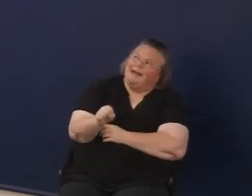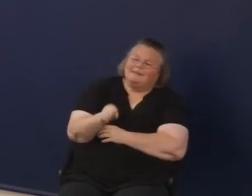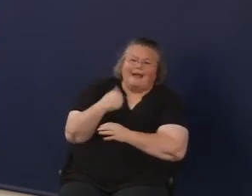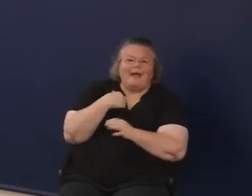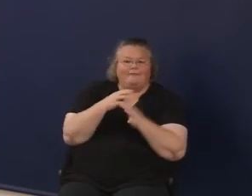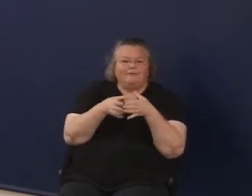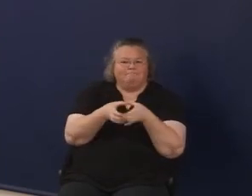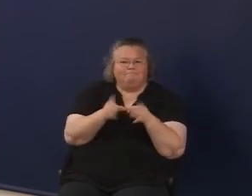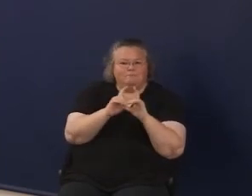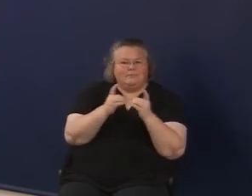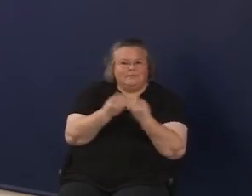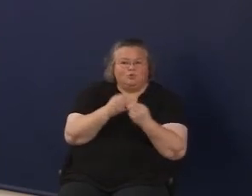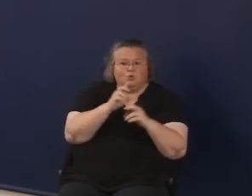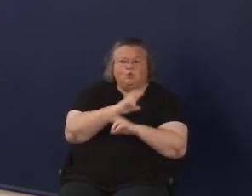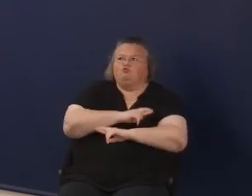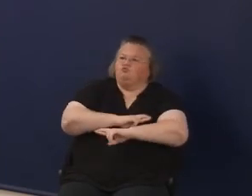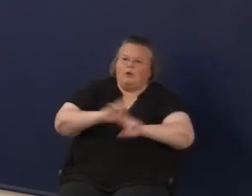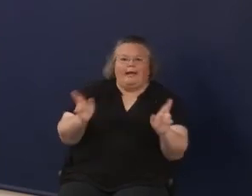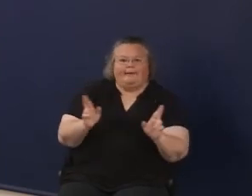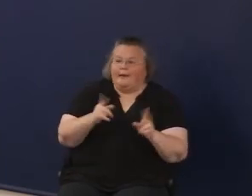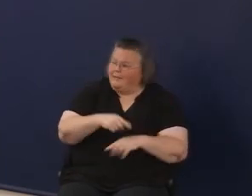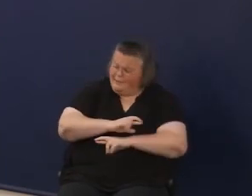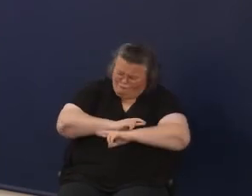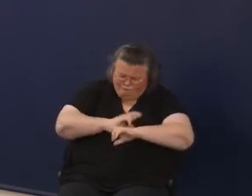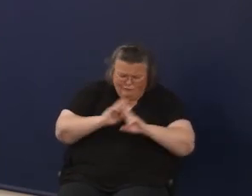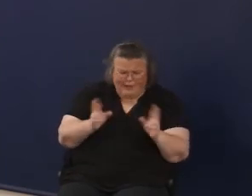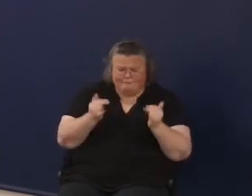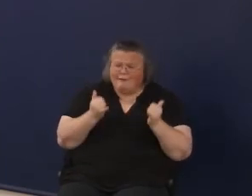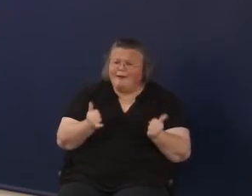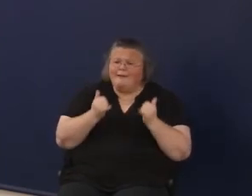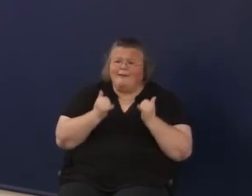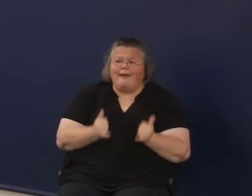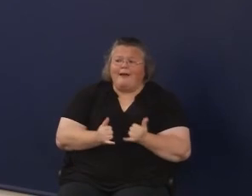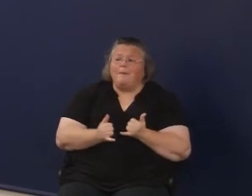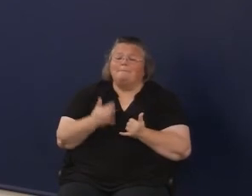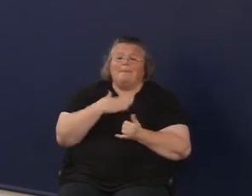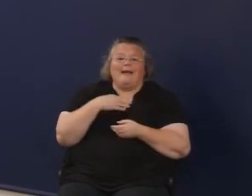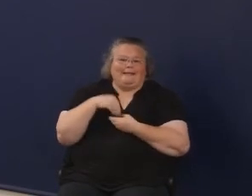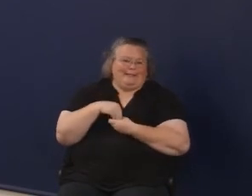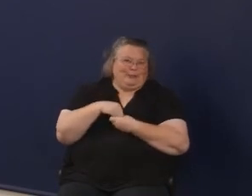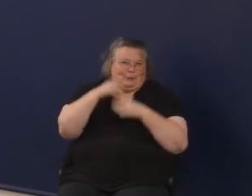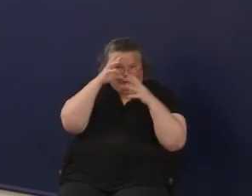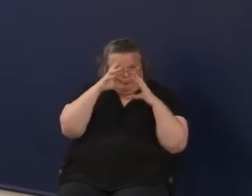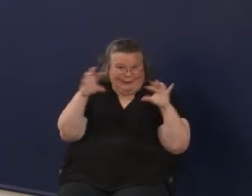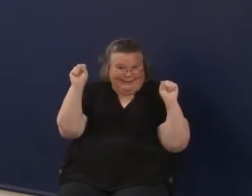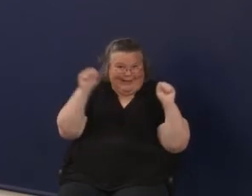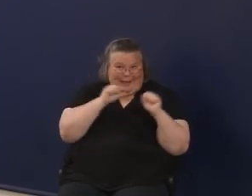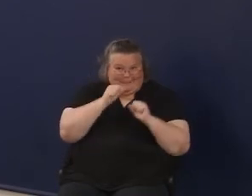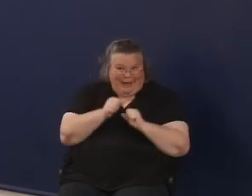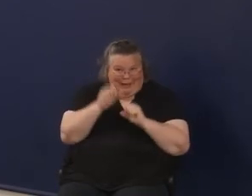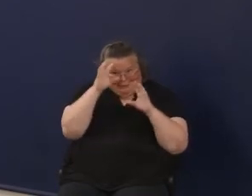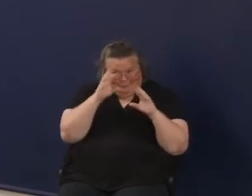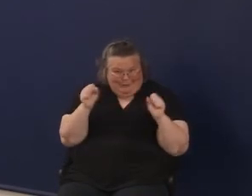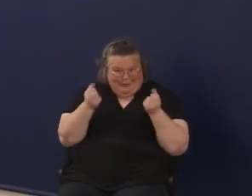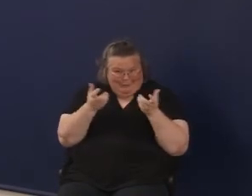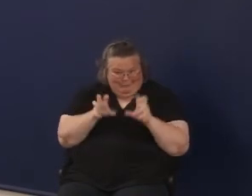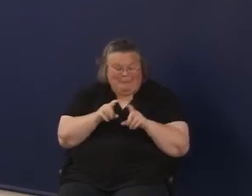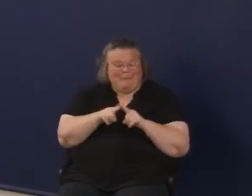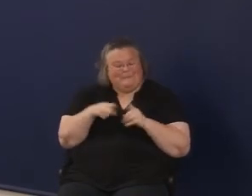are, they're ready to go. I will, like, channel my inner superintendent, which I'm not and I don't want to be.